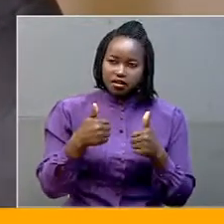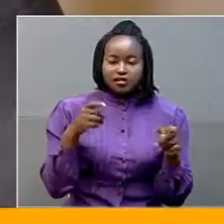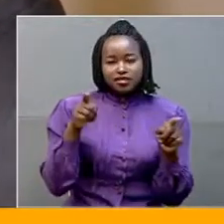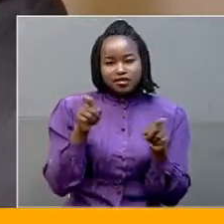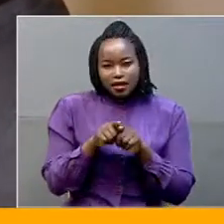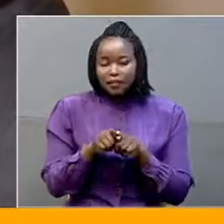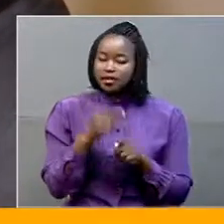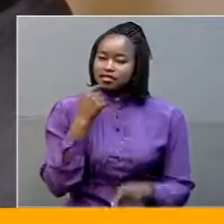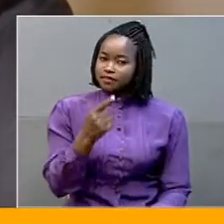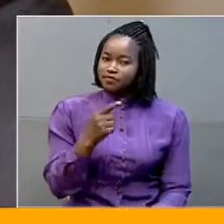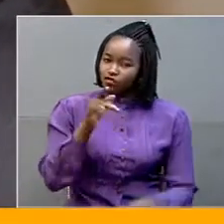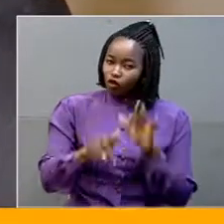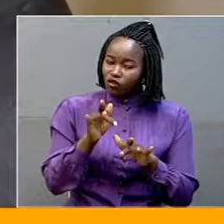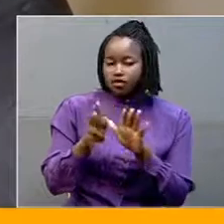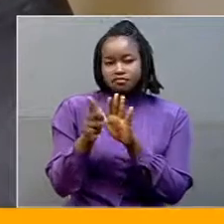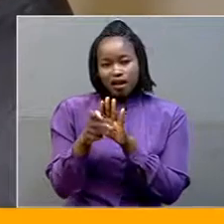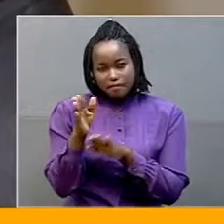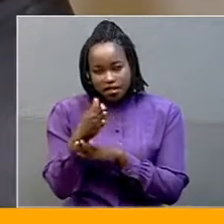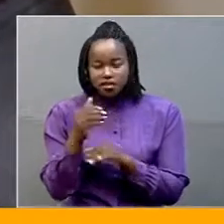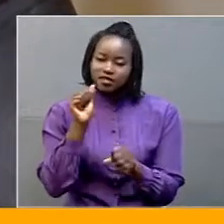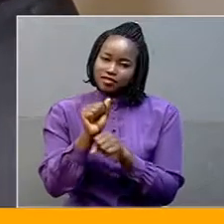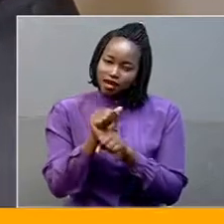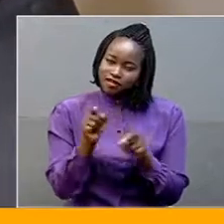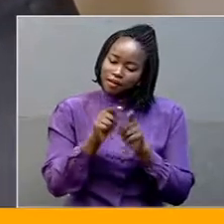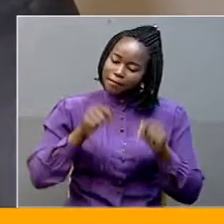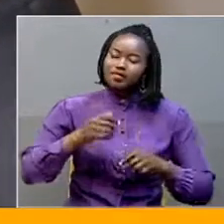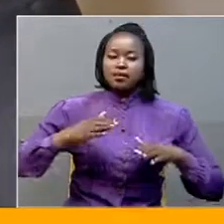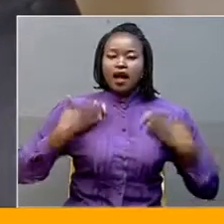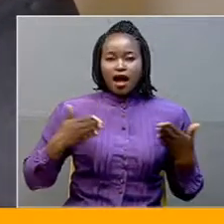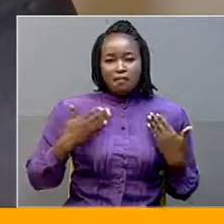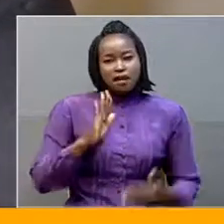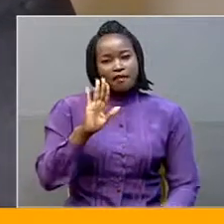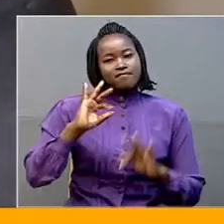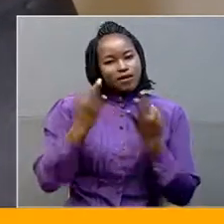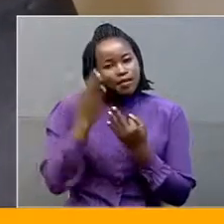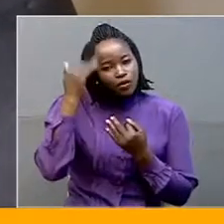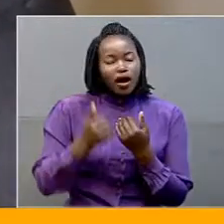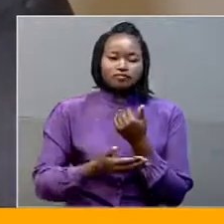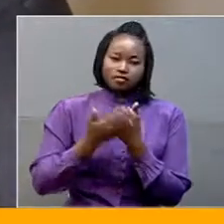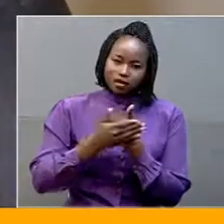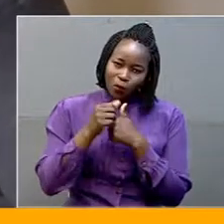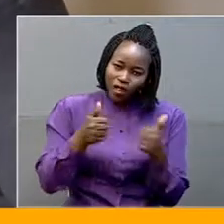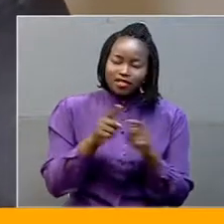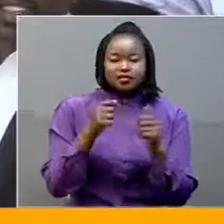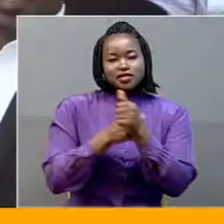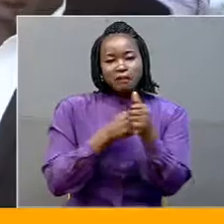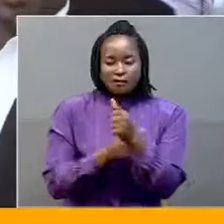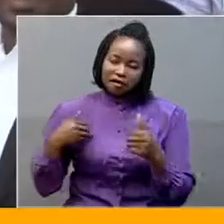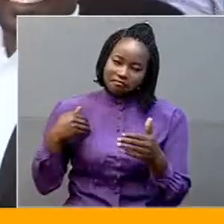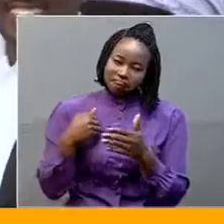also said the Office of the Prime Minister's staff should be grateful to their families for taking care and supporting them.